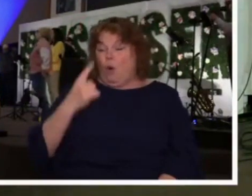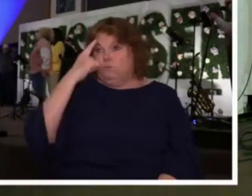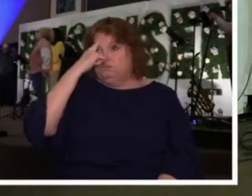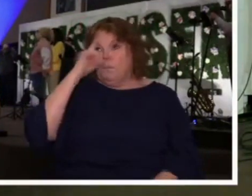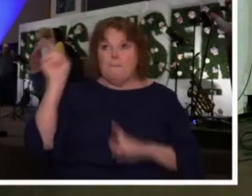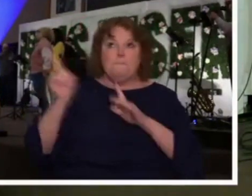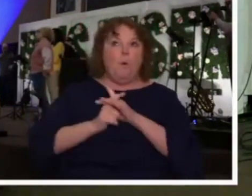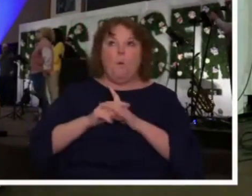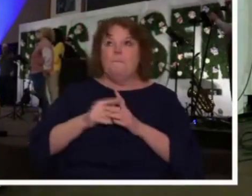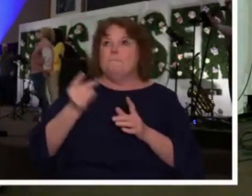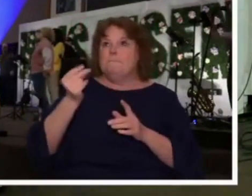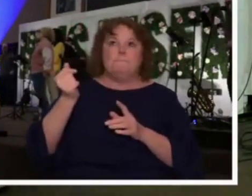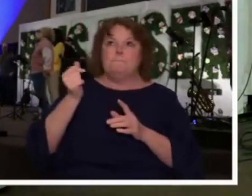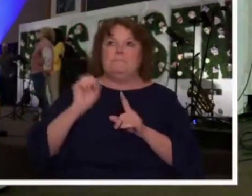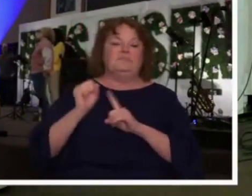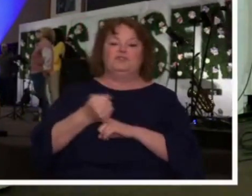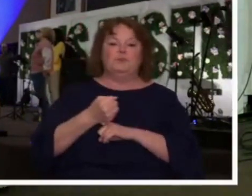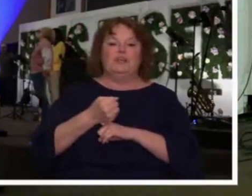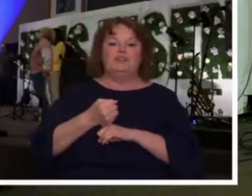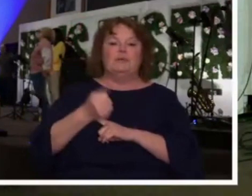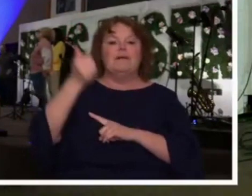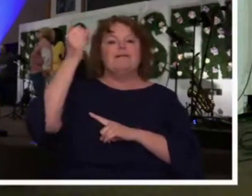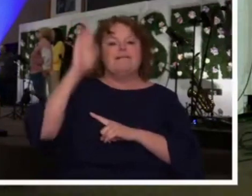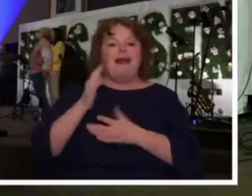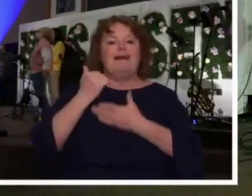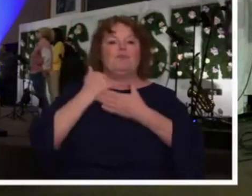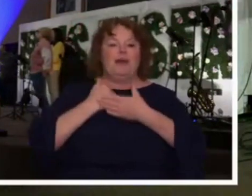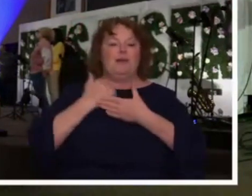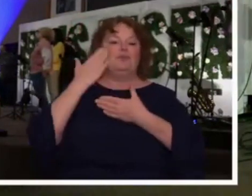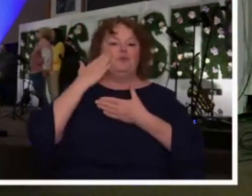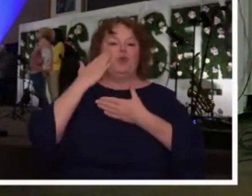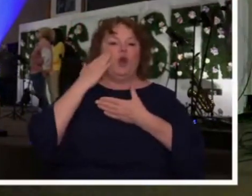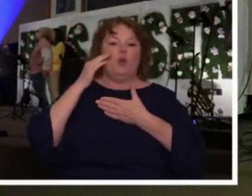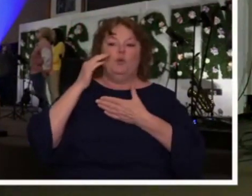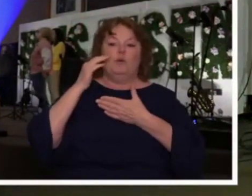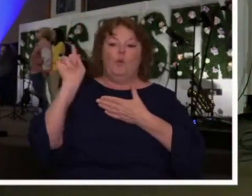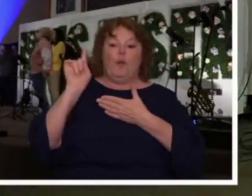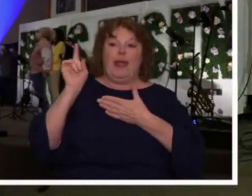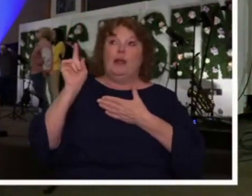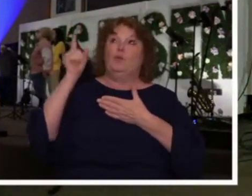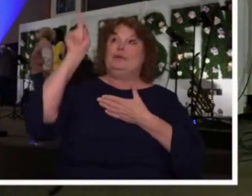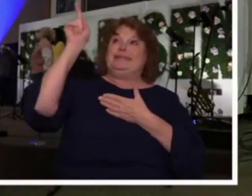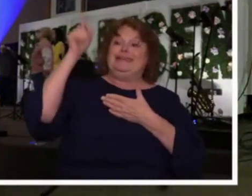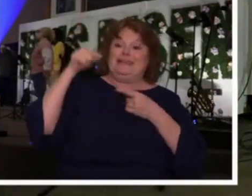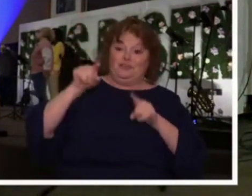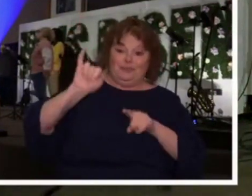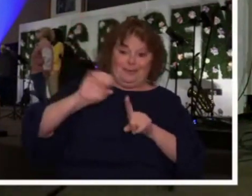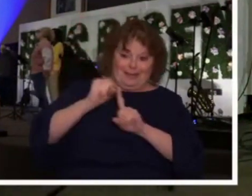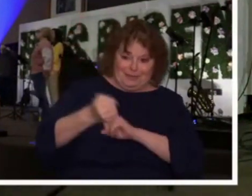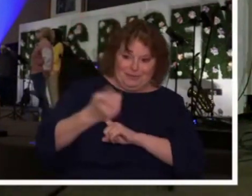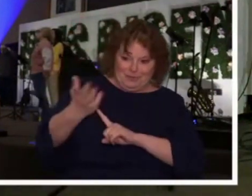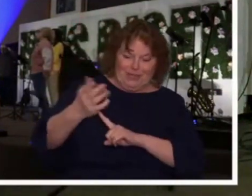instantly as God will direct it as it relates to your life. Where was God in this situation?